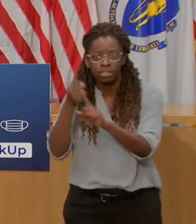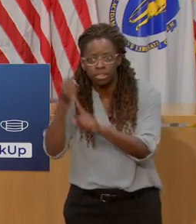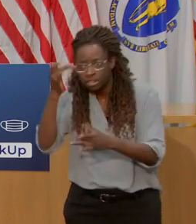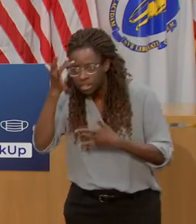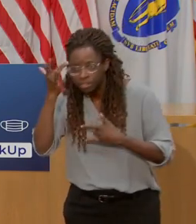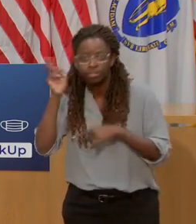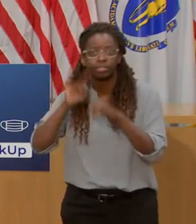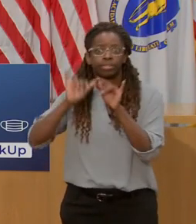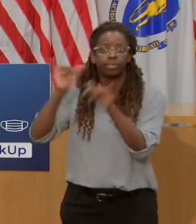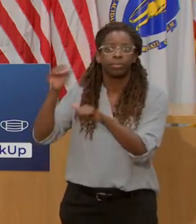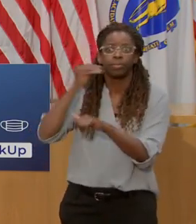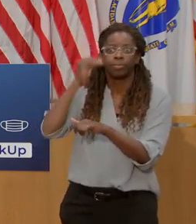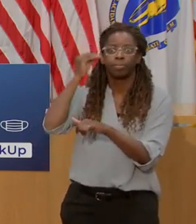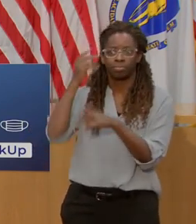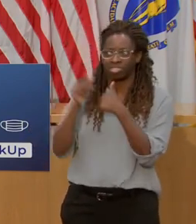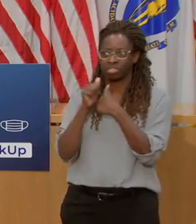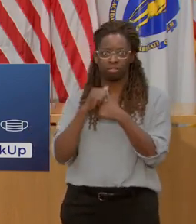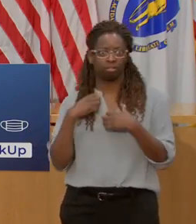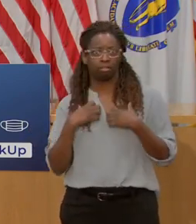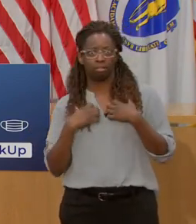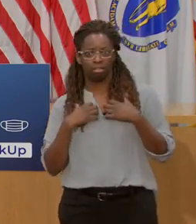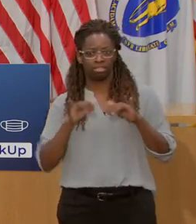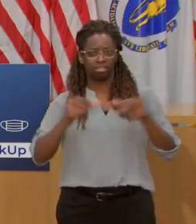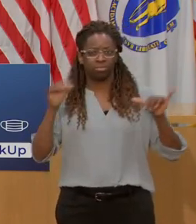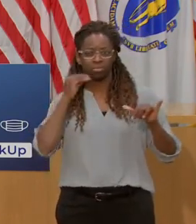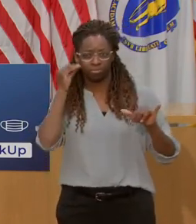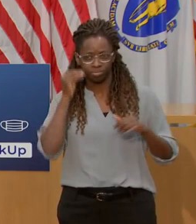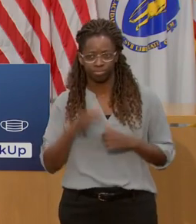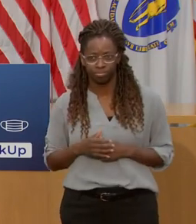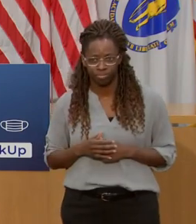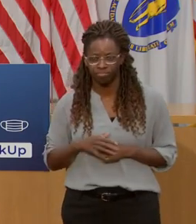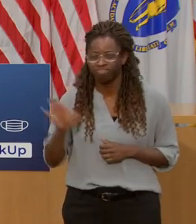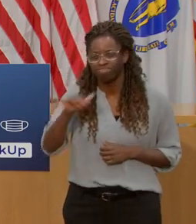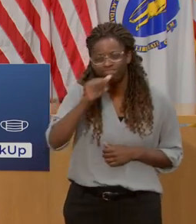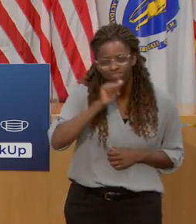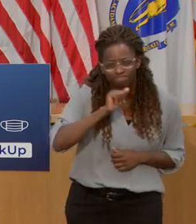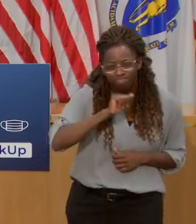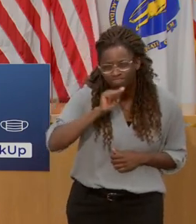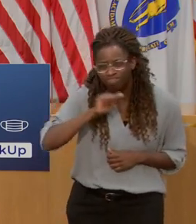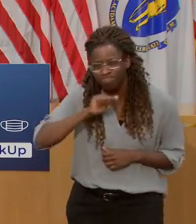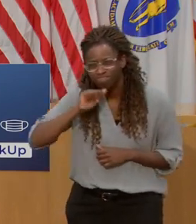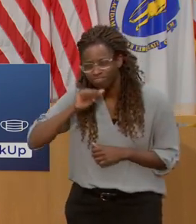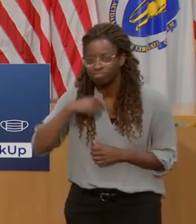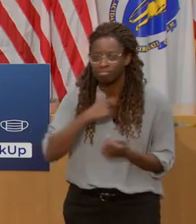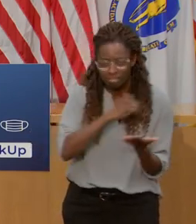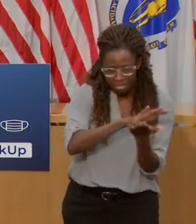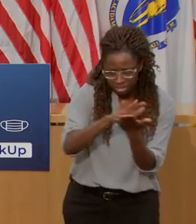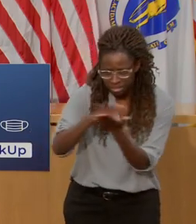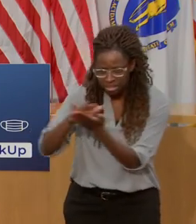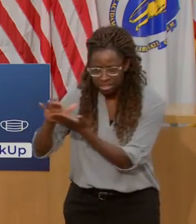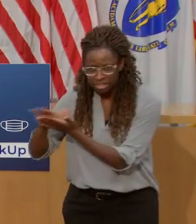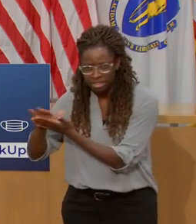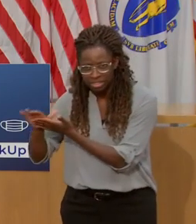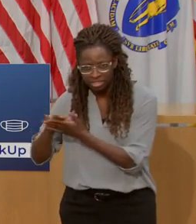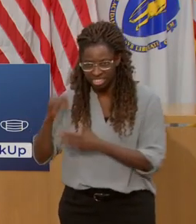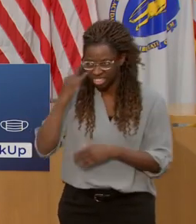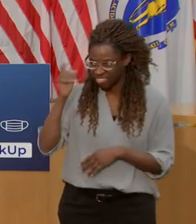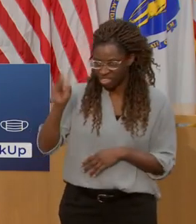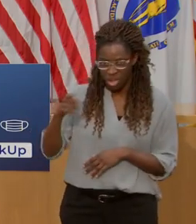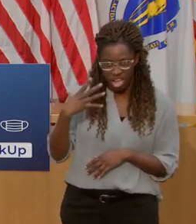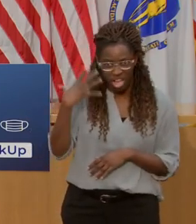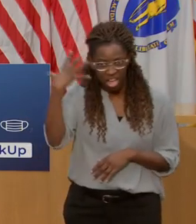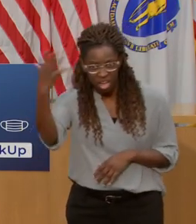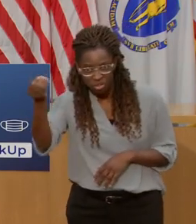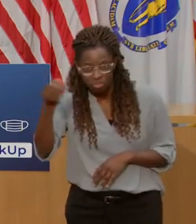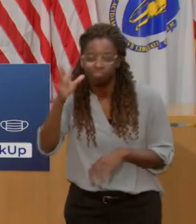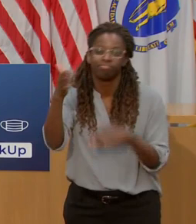will be working hard to keep travel as safe as possible for you. Consider using transit to get where you need to go. And if you do need to drive or take